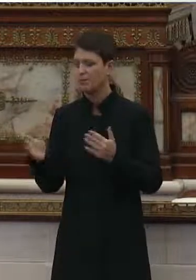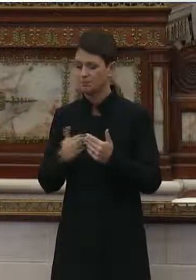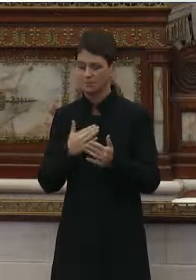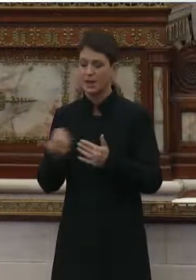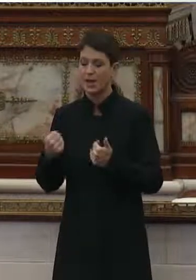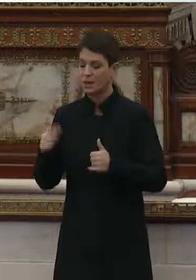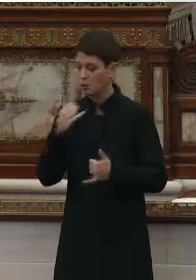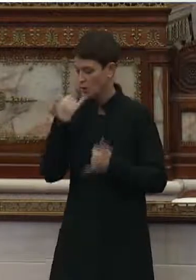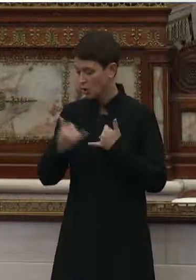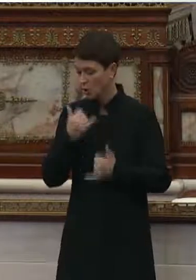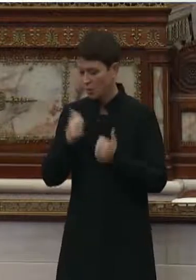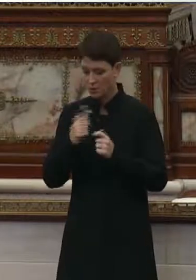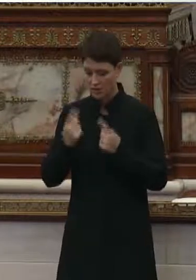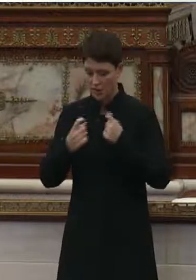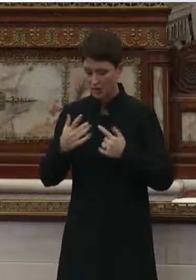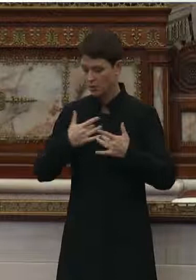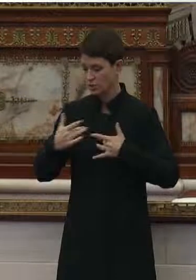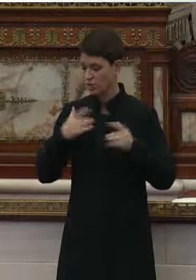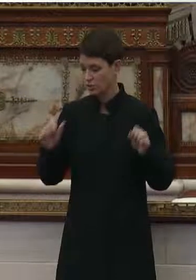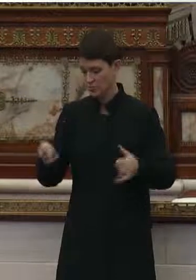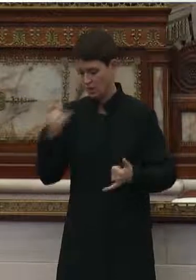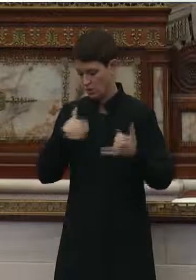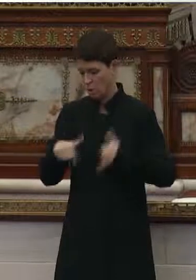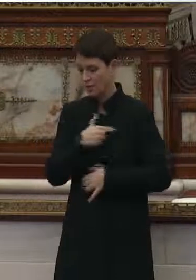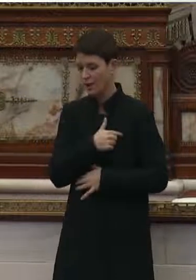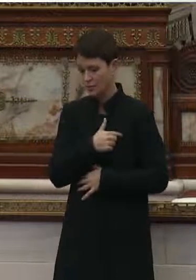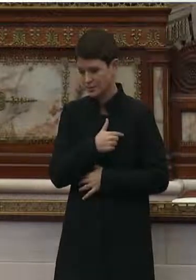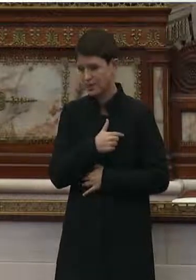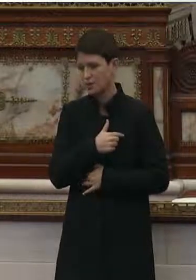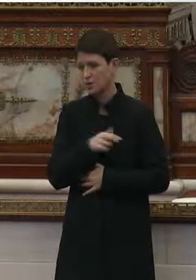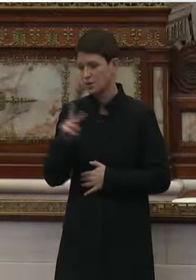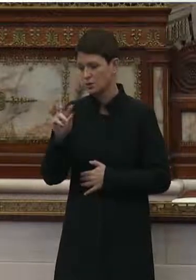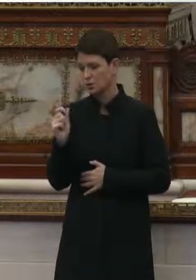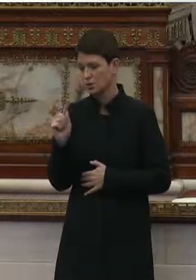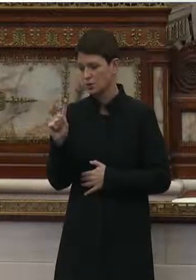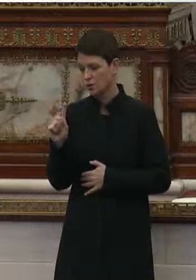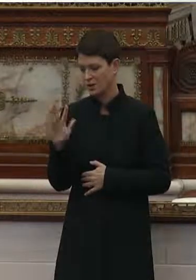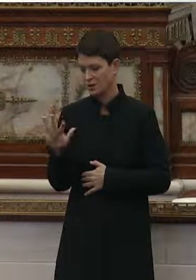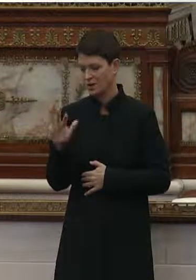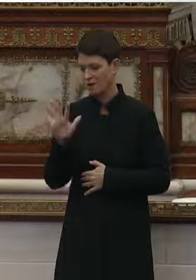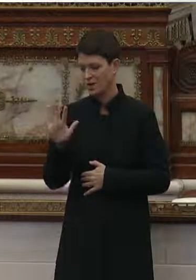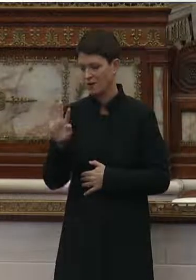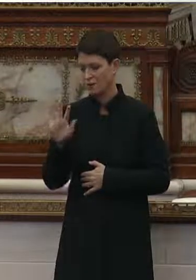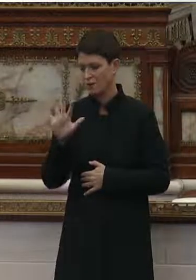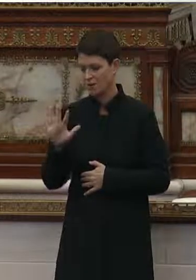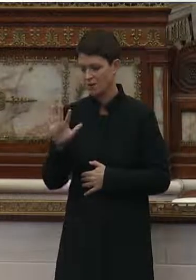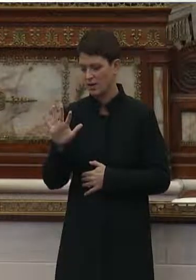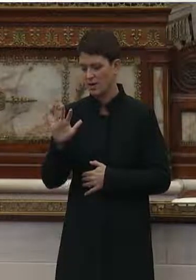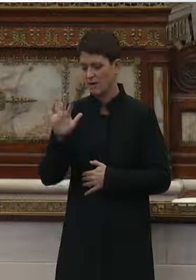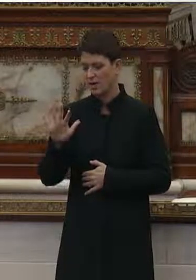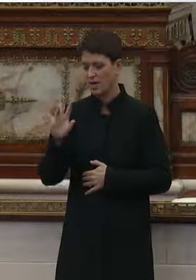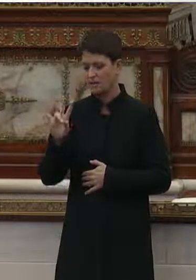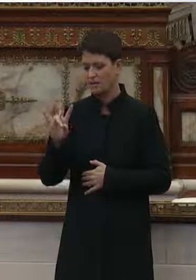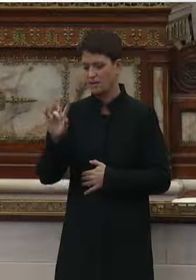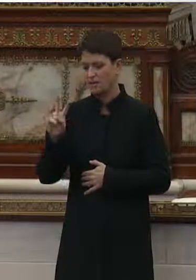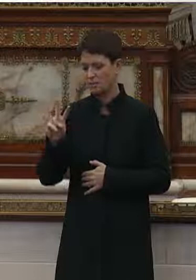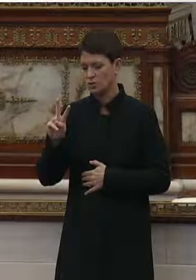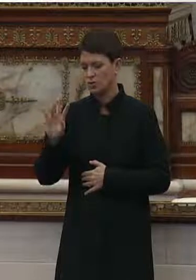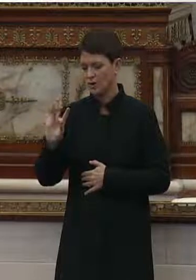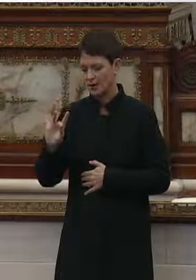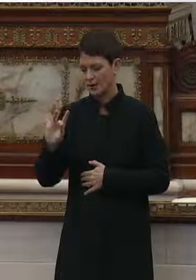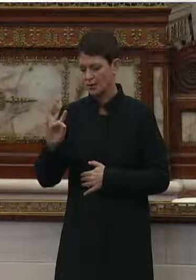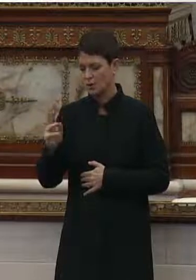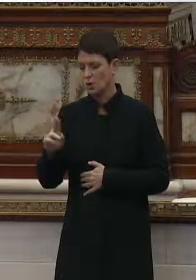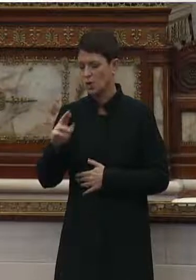call with those questions or concerns, can call us at 215-545-5728,